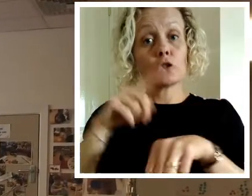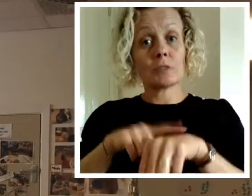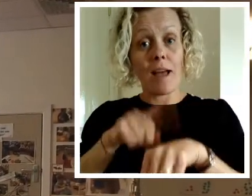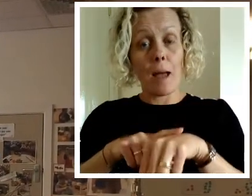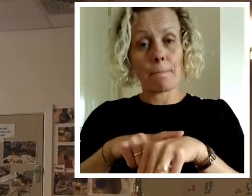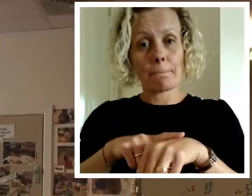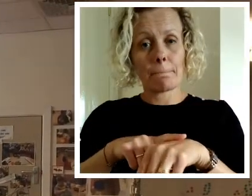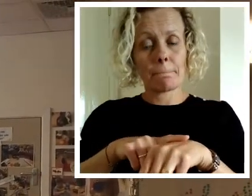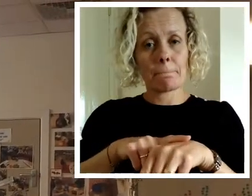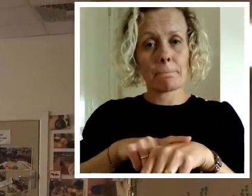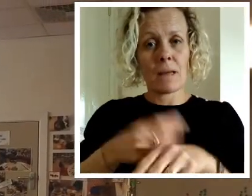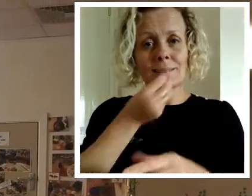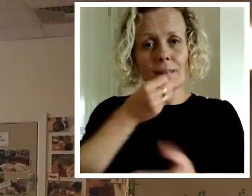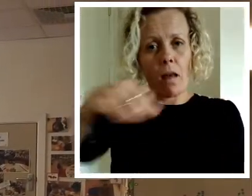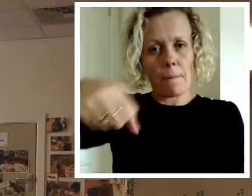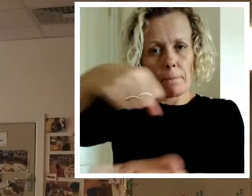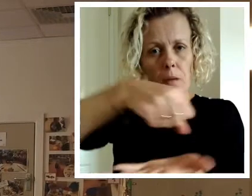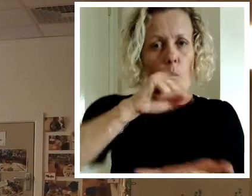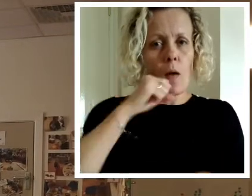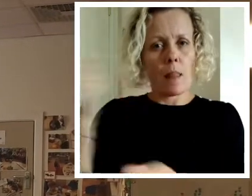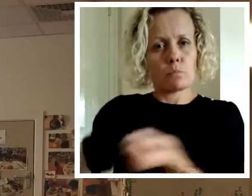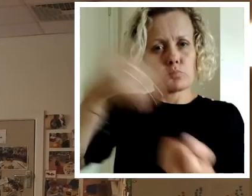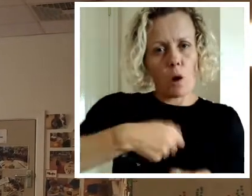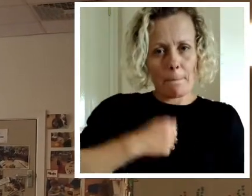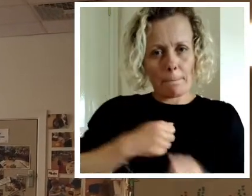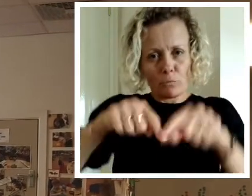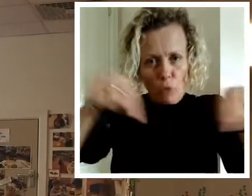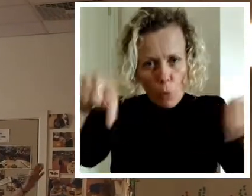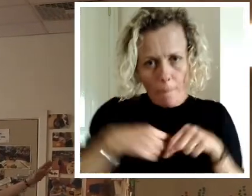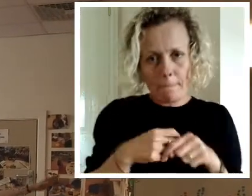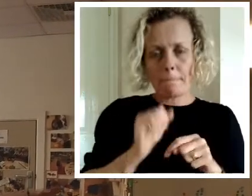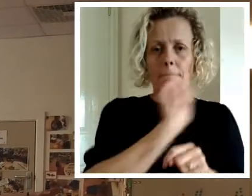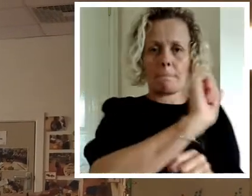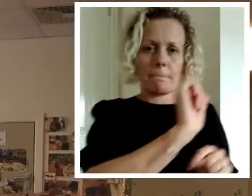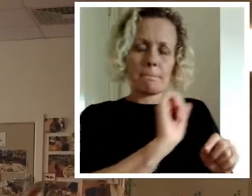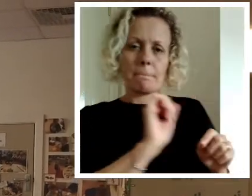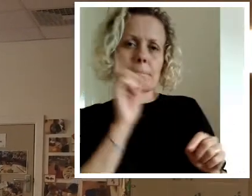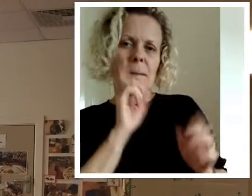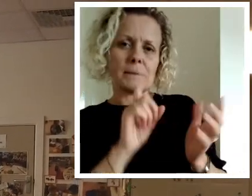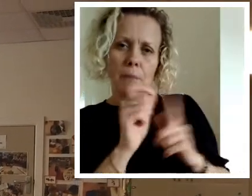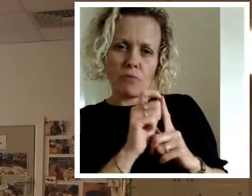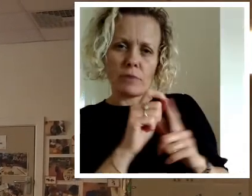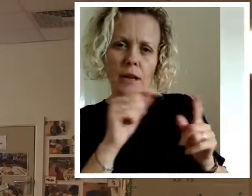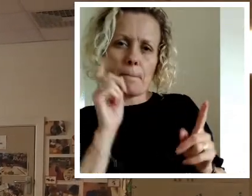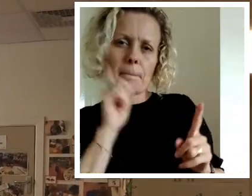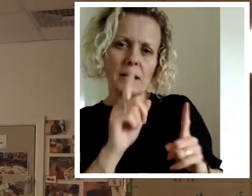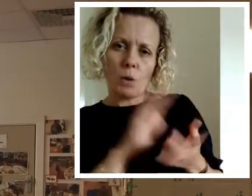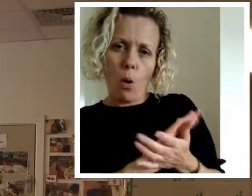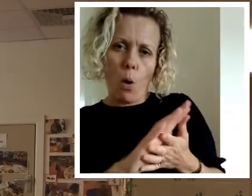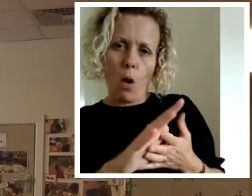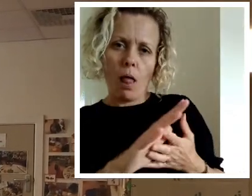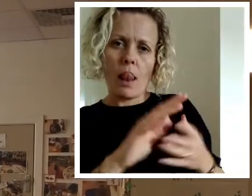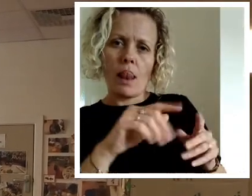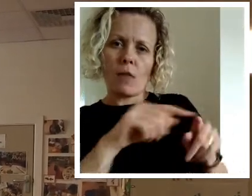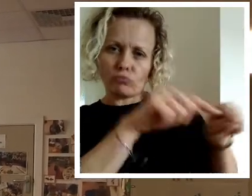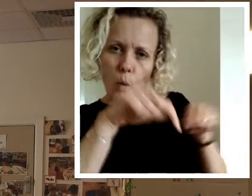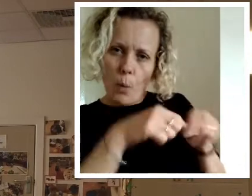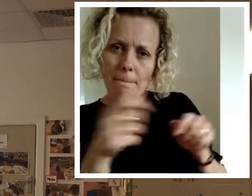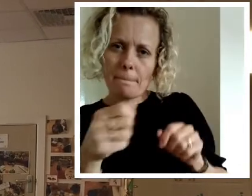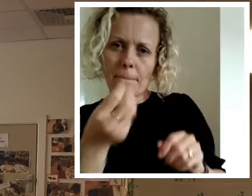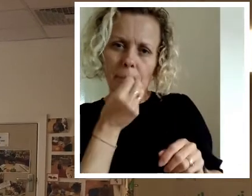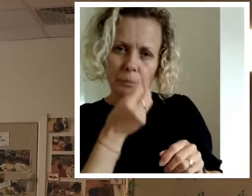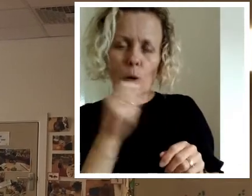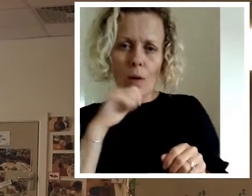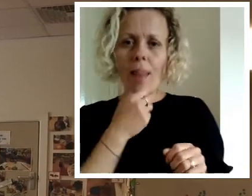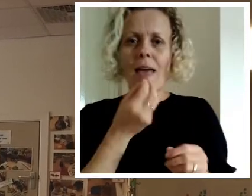At lunchtime the pat lunches will be brought down to our rooms so my pod will be eating in our room and Mrs Perry and Mrs Hall's pod will